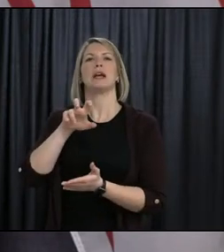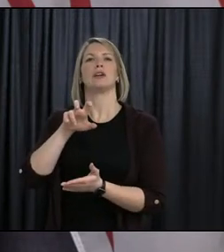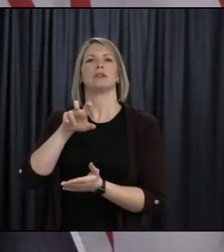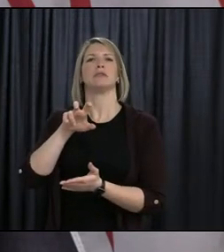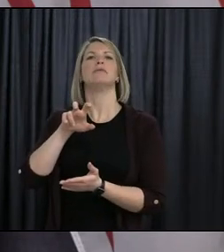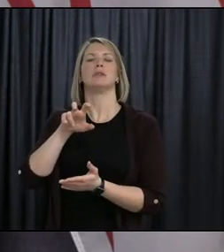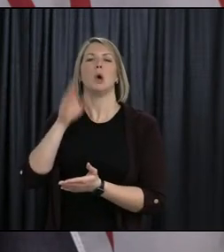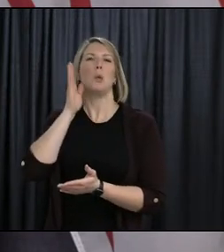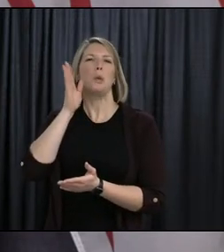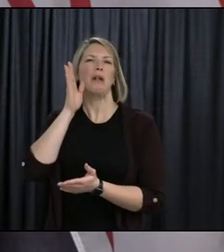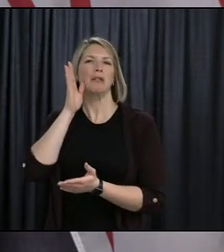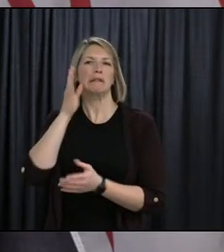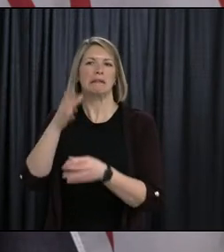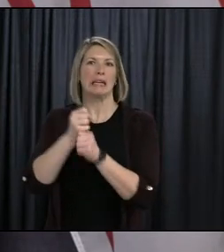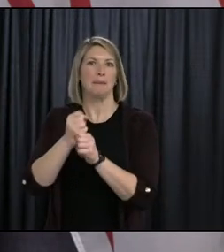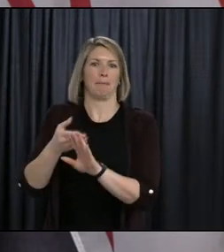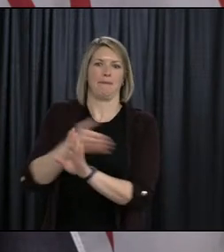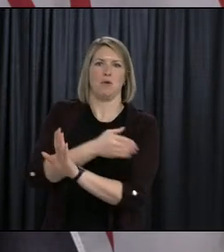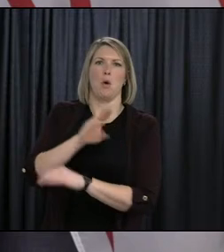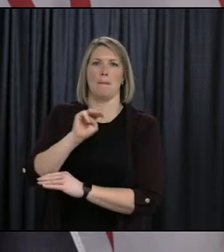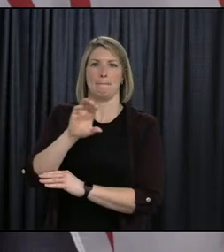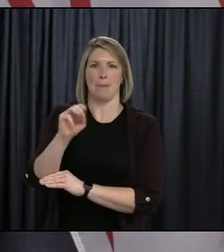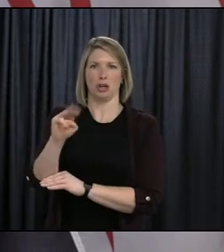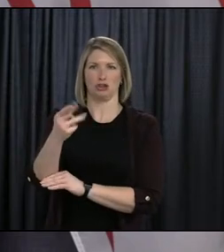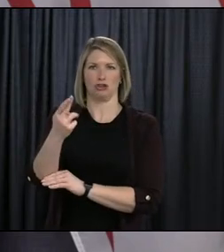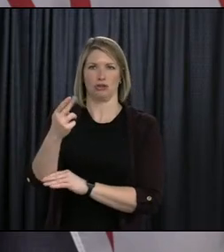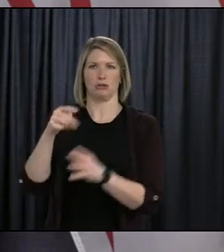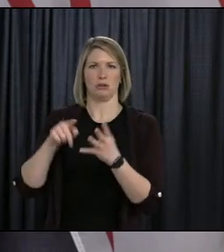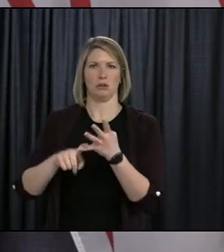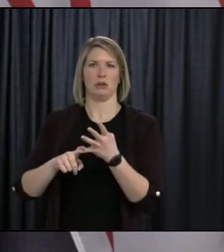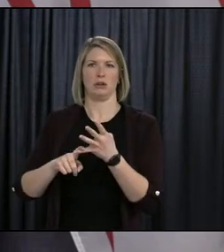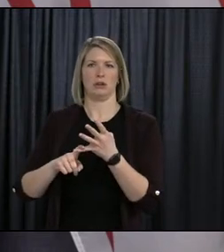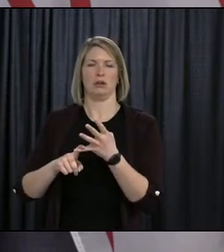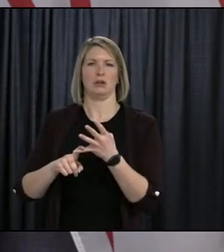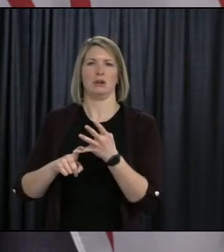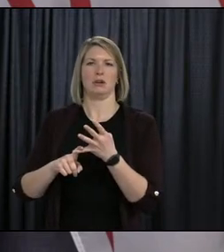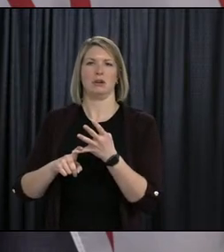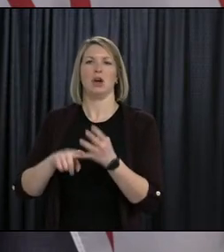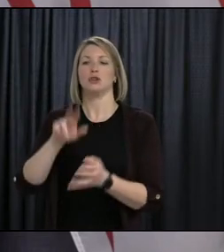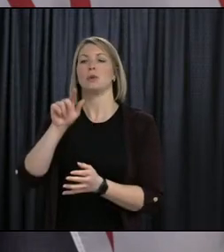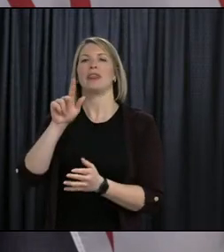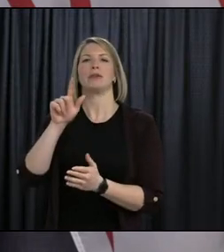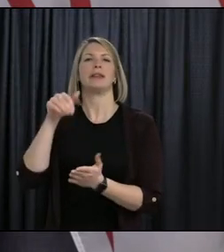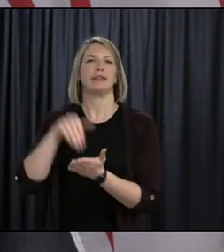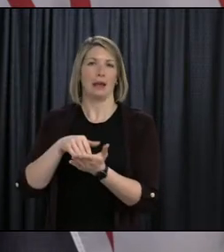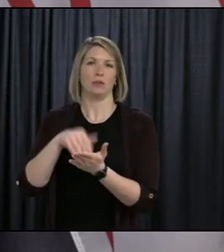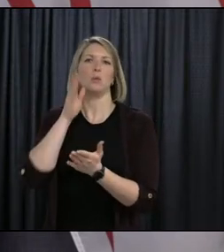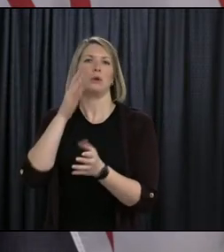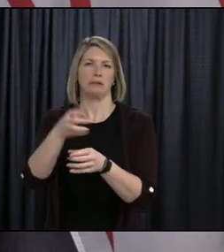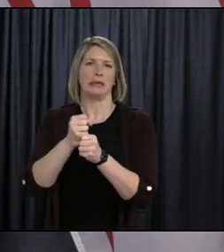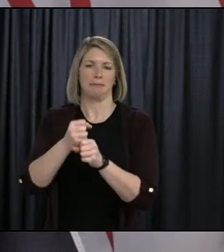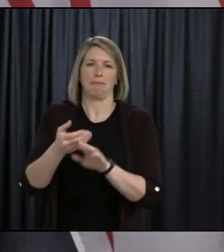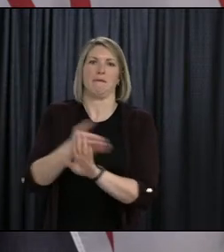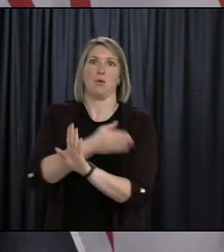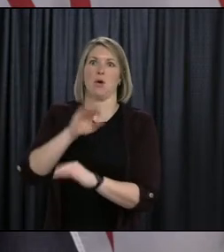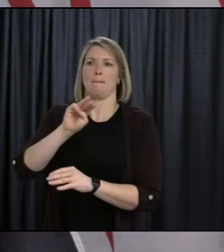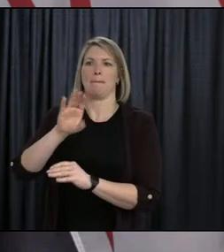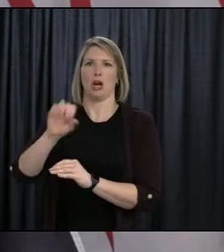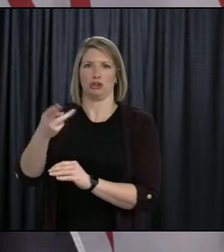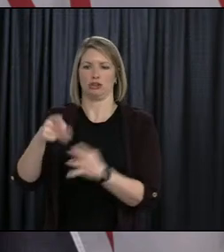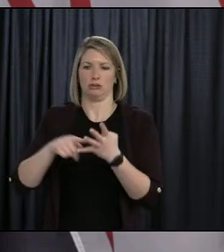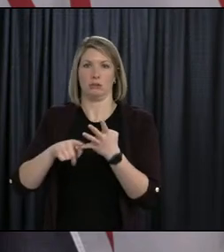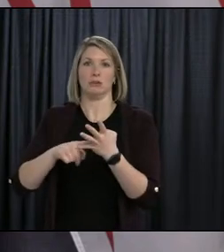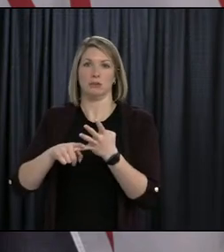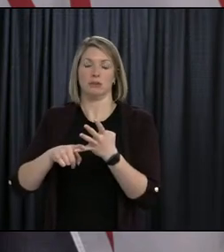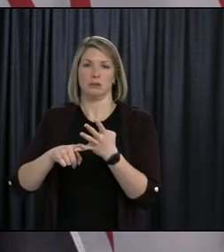another 7,000 that would be fulfilled before the end of the school year. So that was always